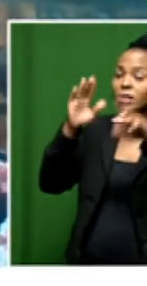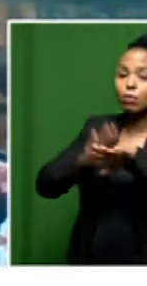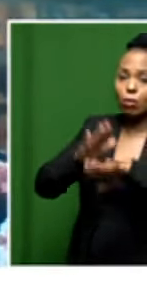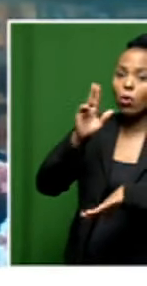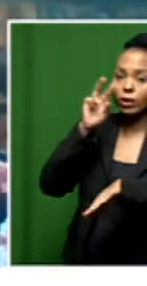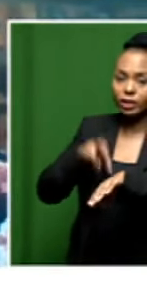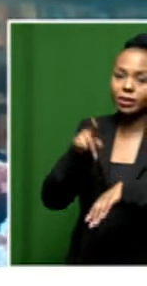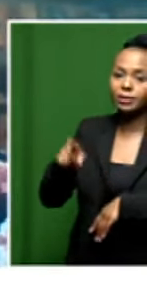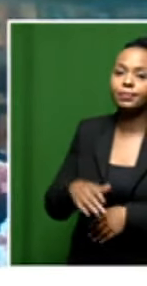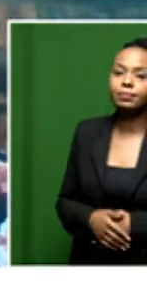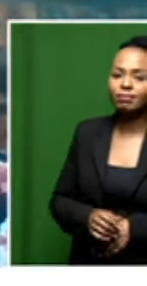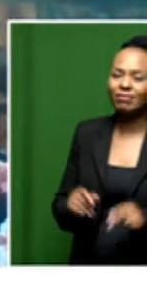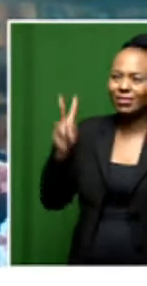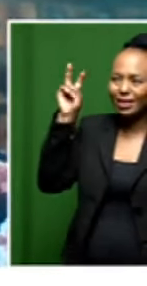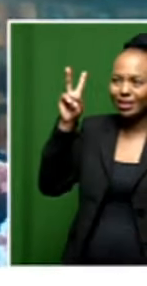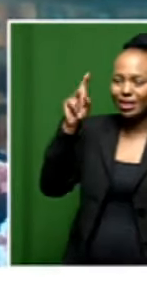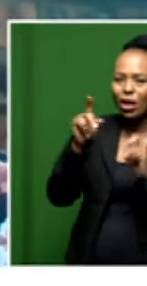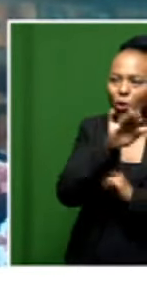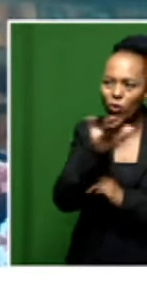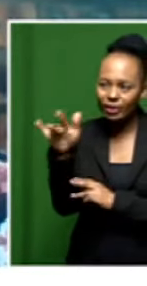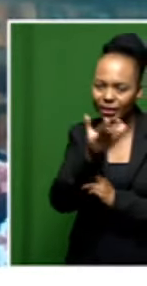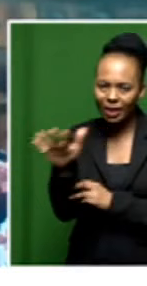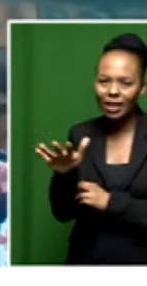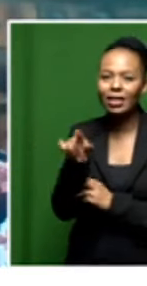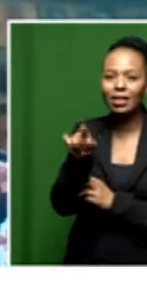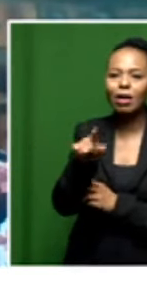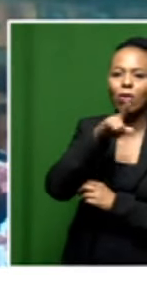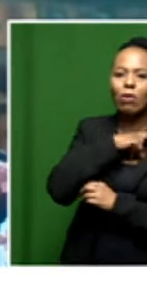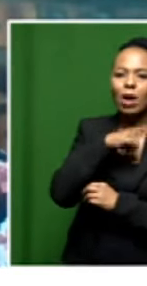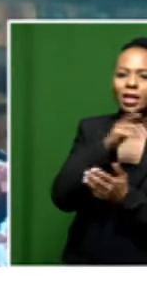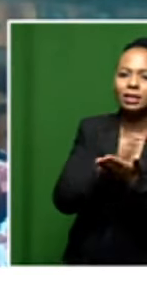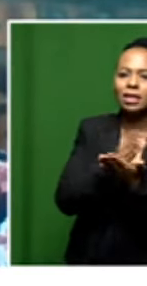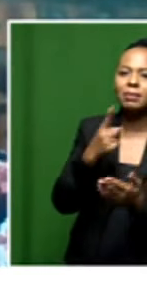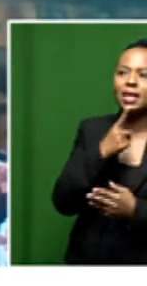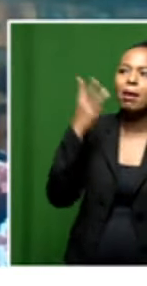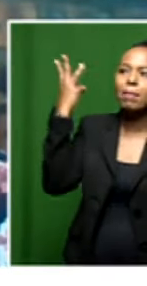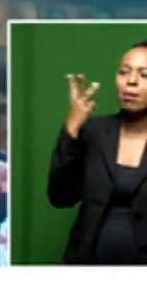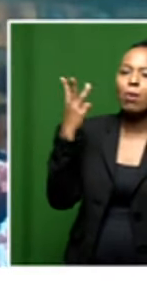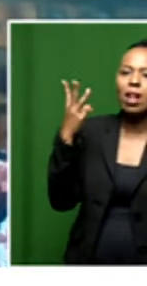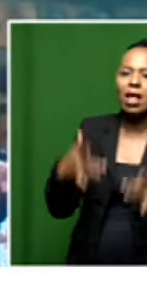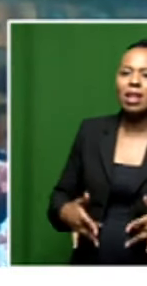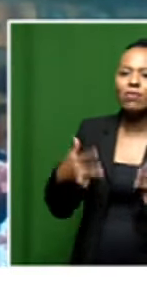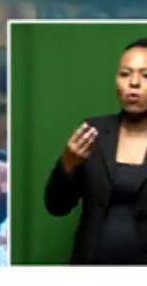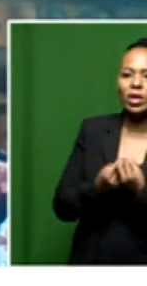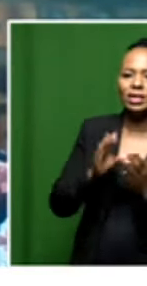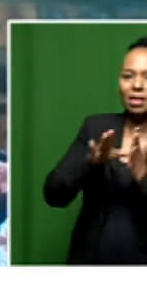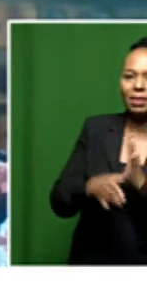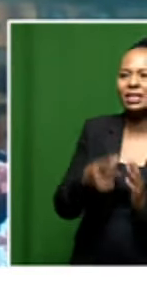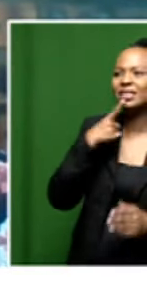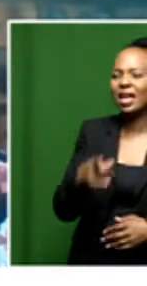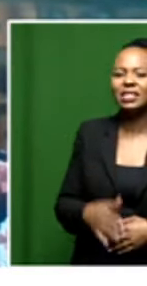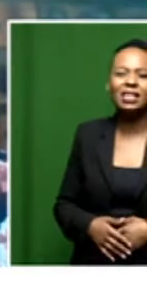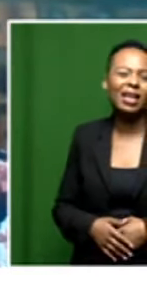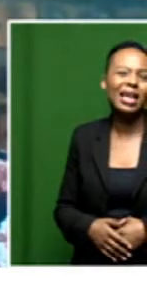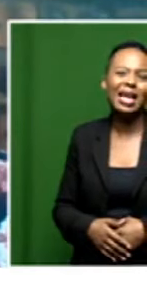DG, with regards to the terminology and the wording. You know, because some people refer to people living with disabilities as disabled. And